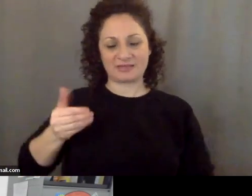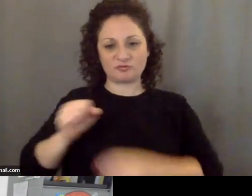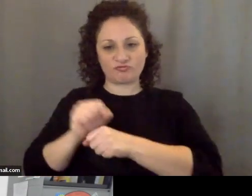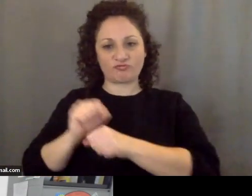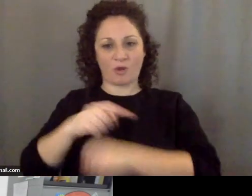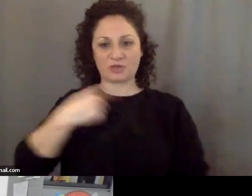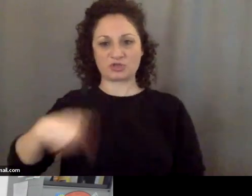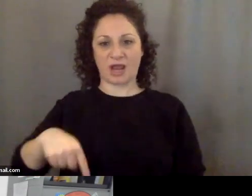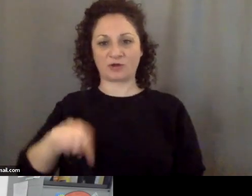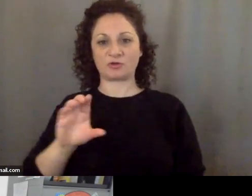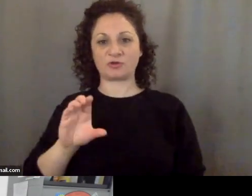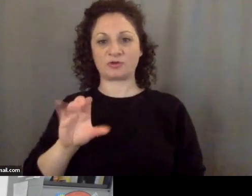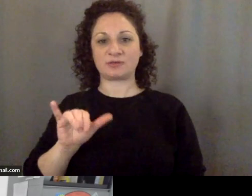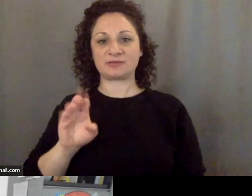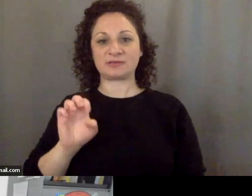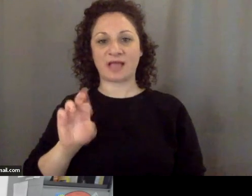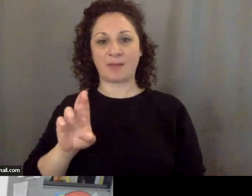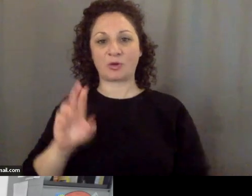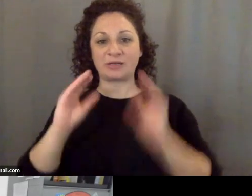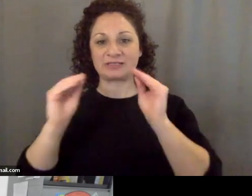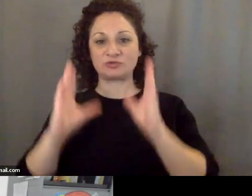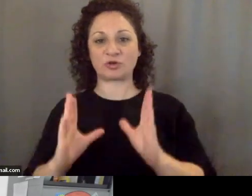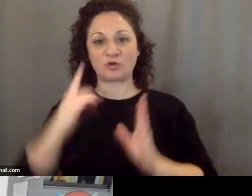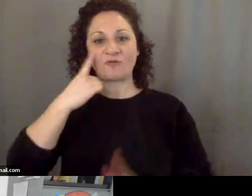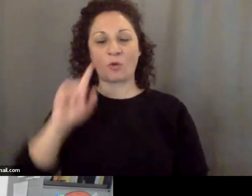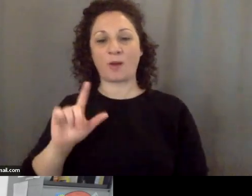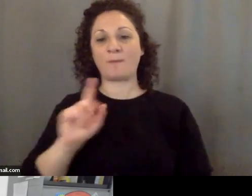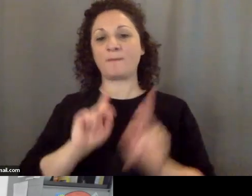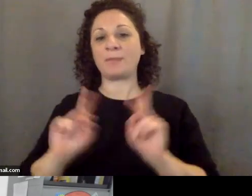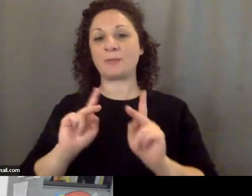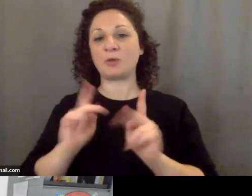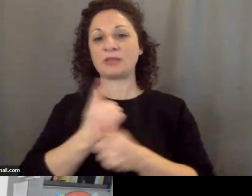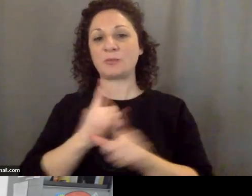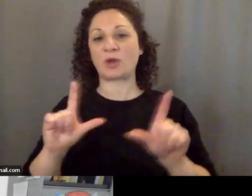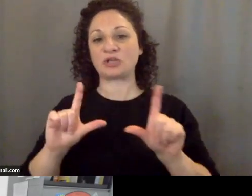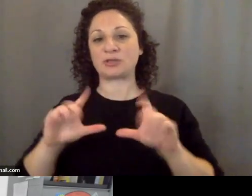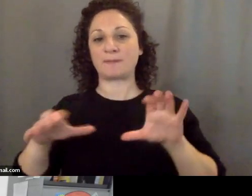as a cyber instructor for the People's Liberation. Army. His name is Yang Chan.